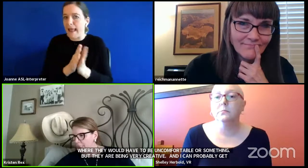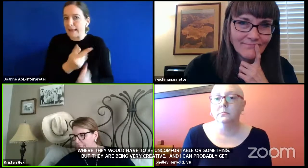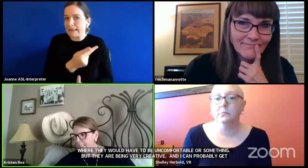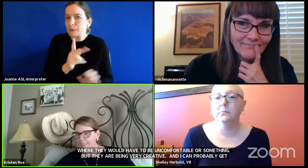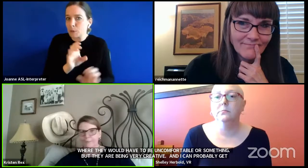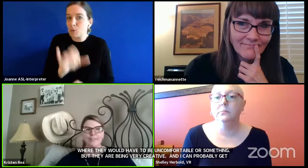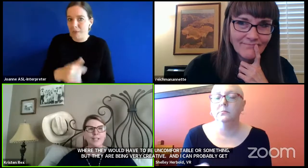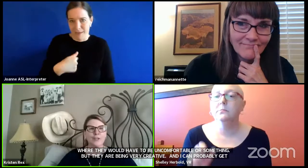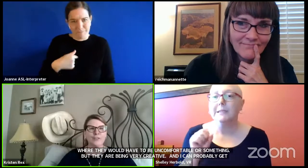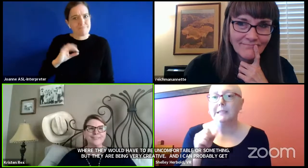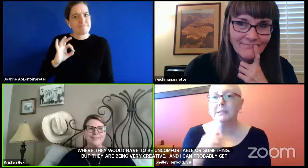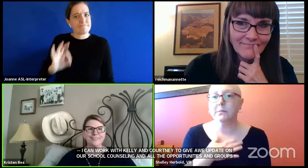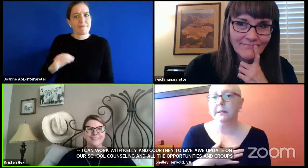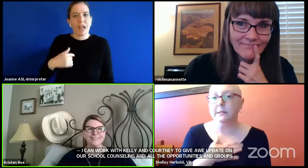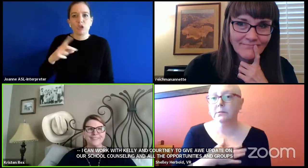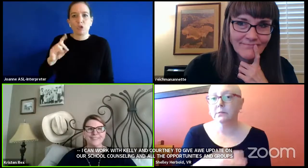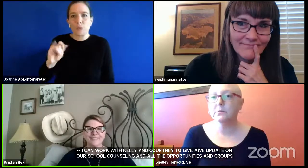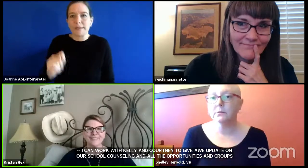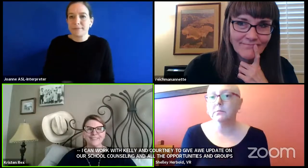On it. Thank you.